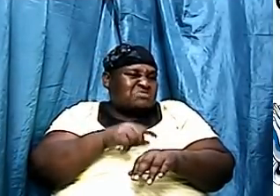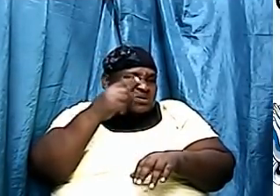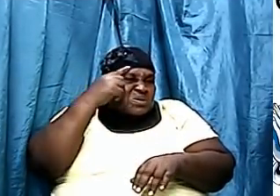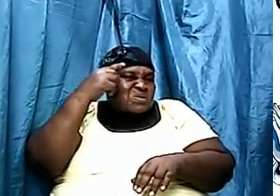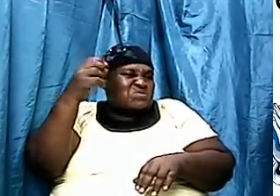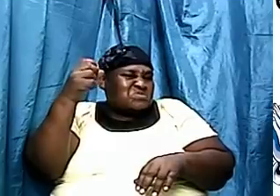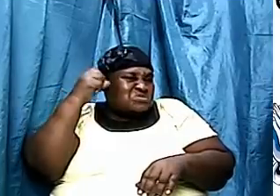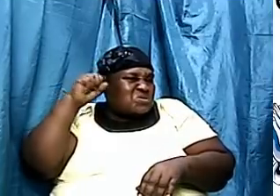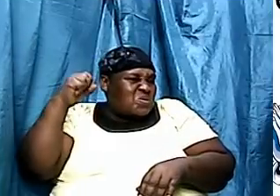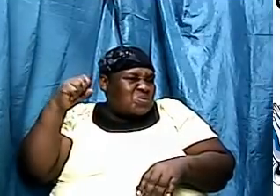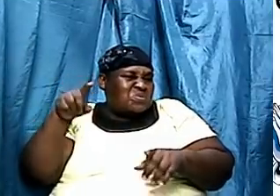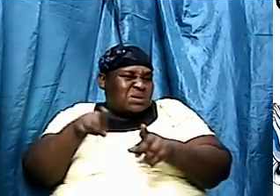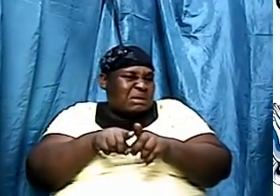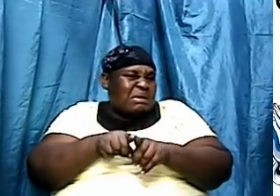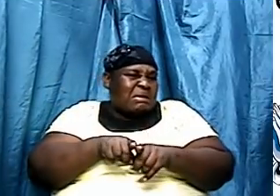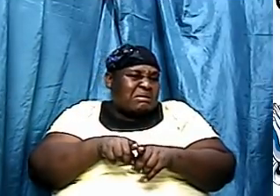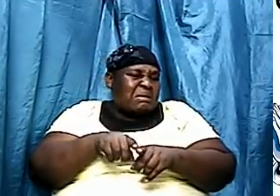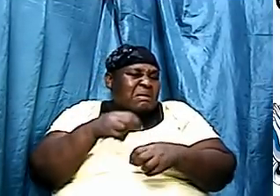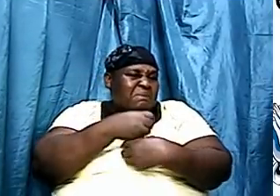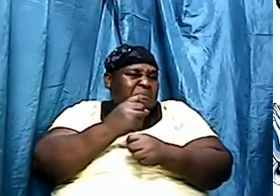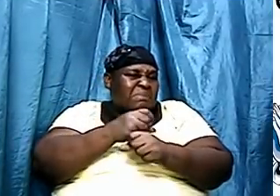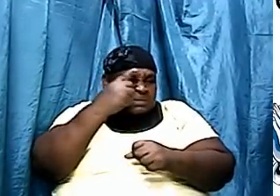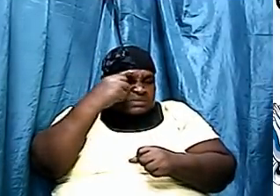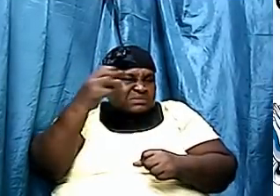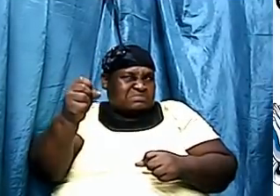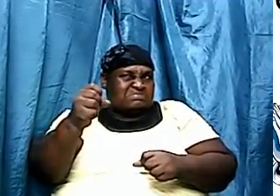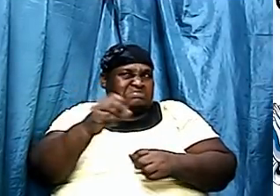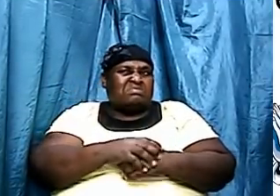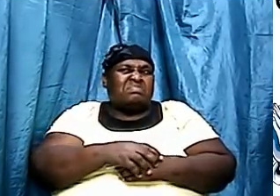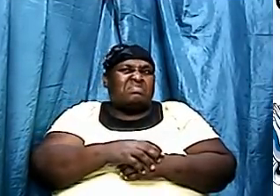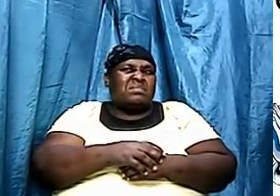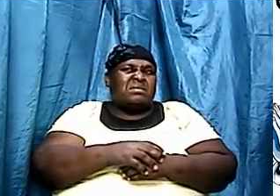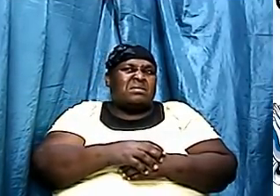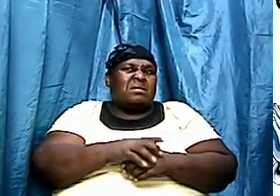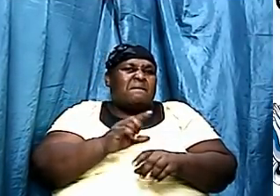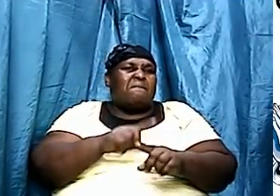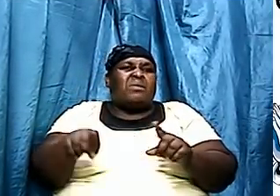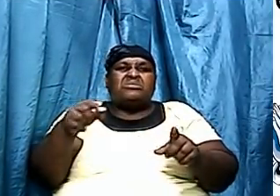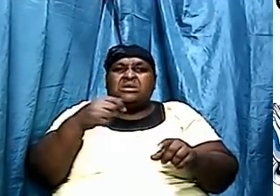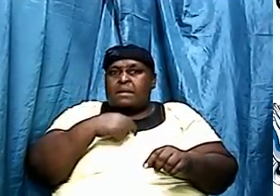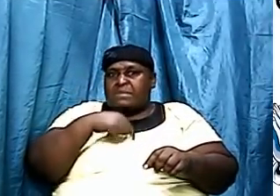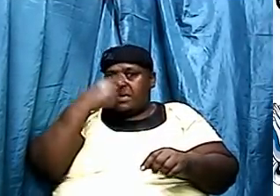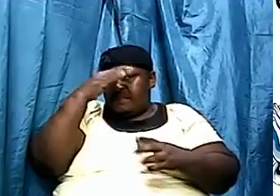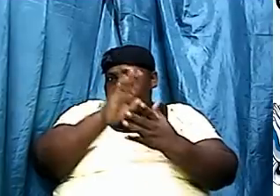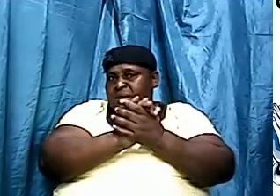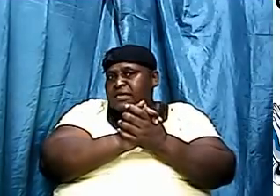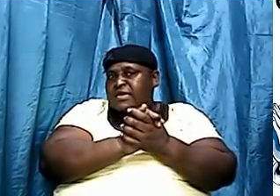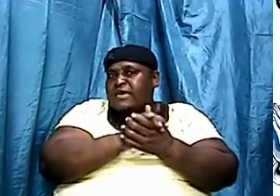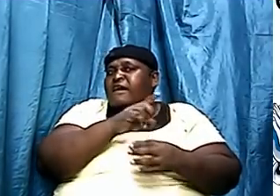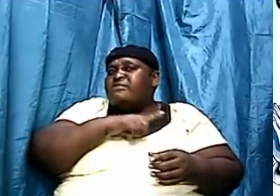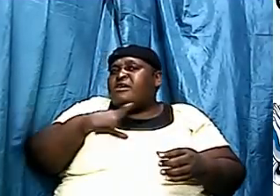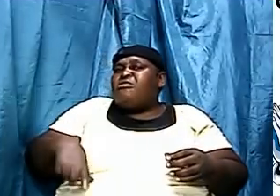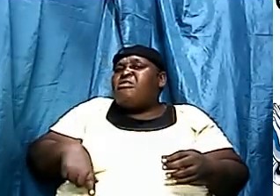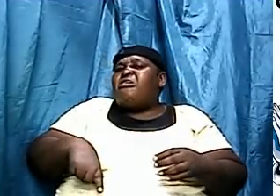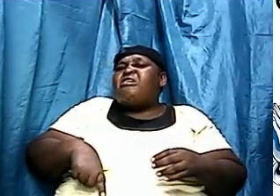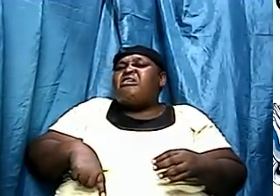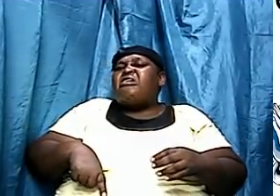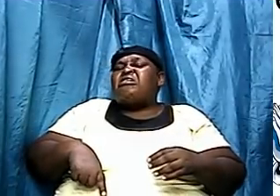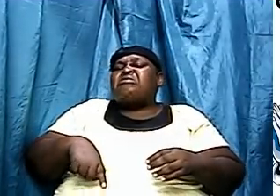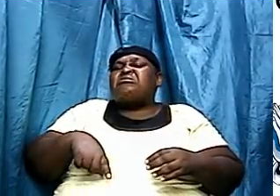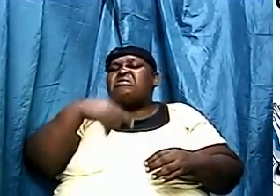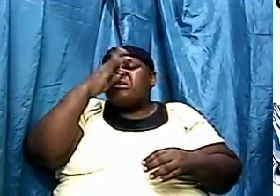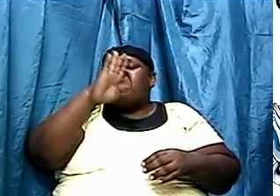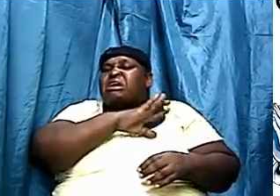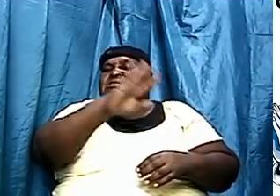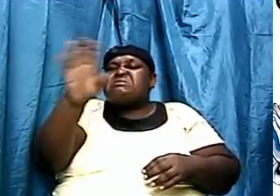our all-powerful God at the same time did not leave us without a witness. As the slide says, our all-powerful Supreme God